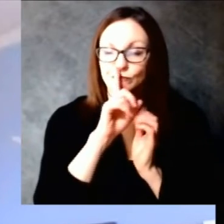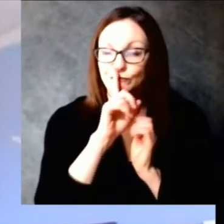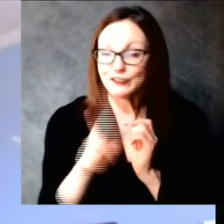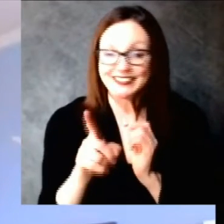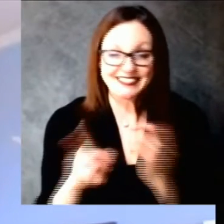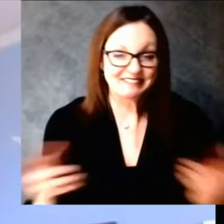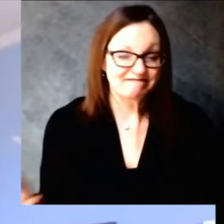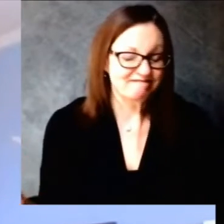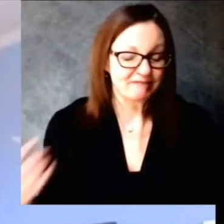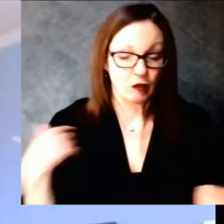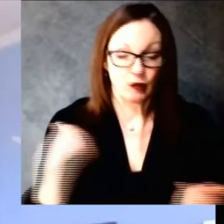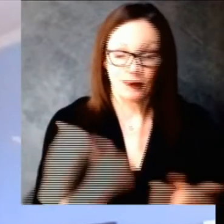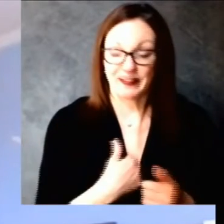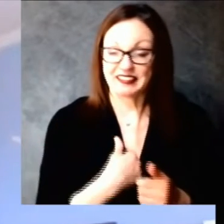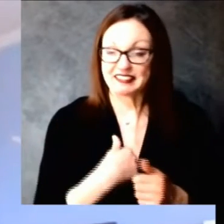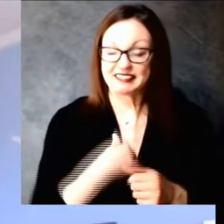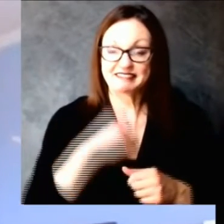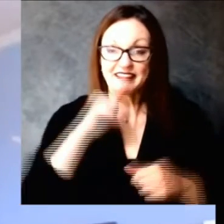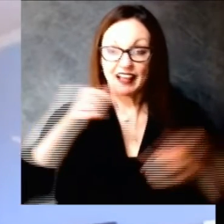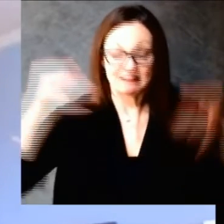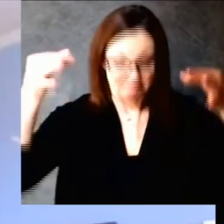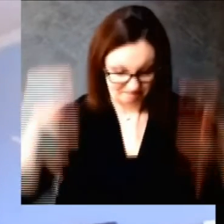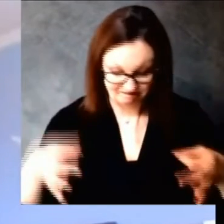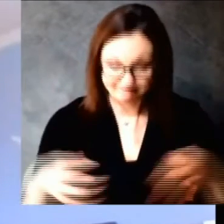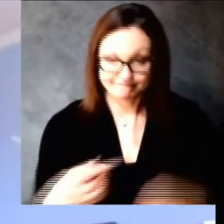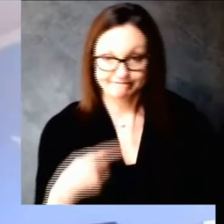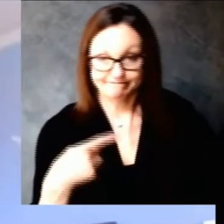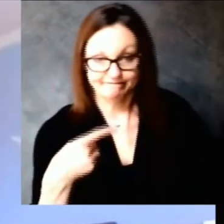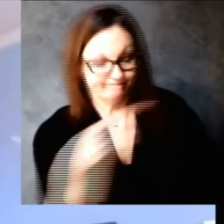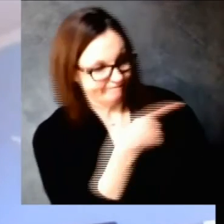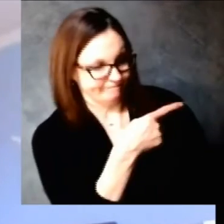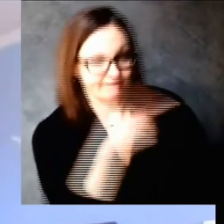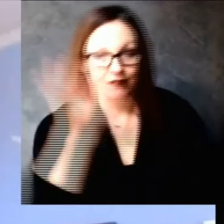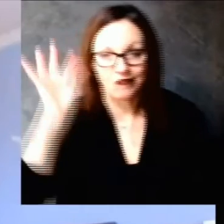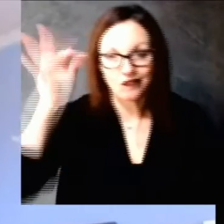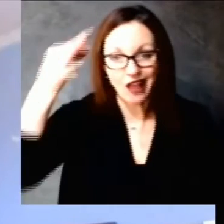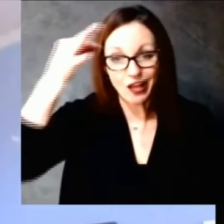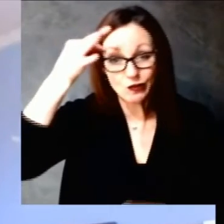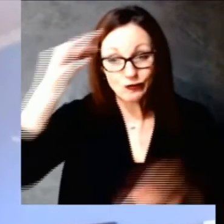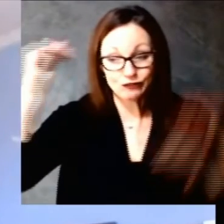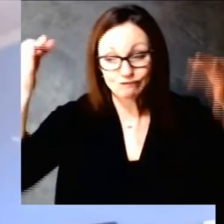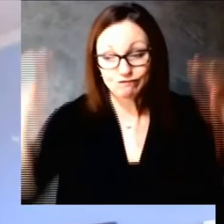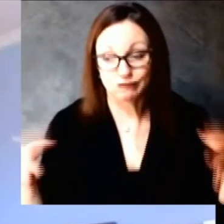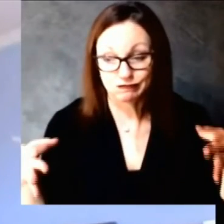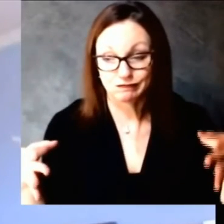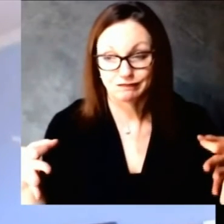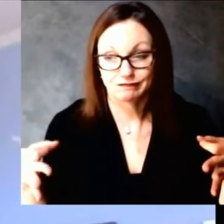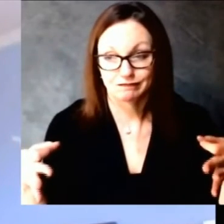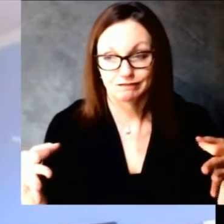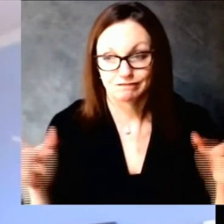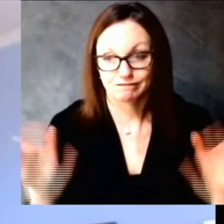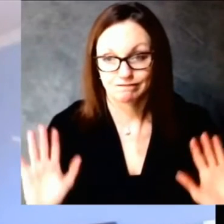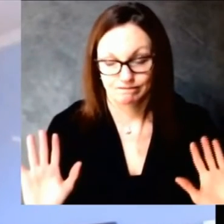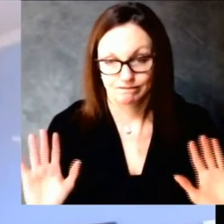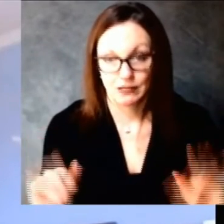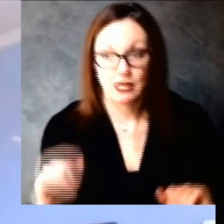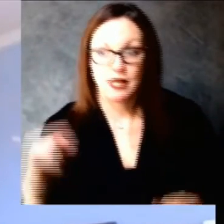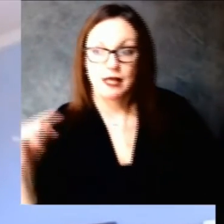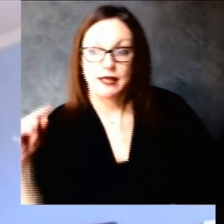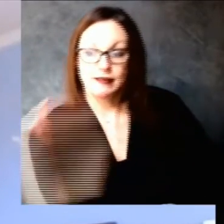that as the federal allocation grows that they have indicated that we would be able to add in additional